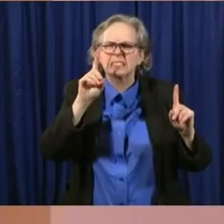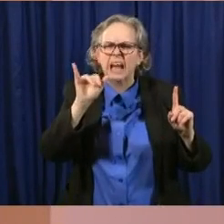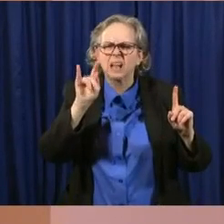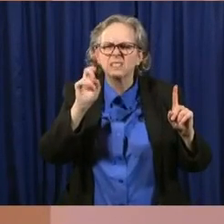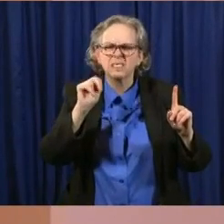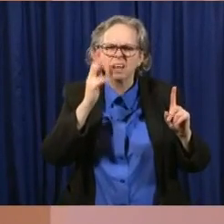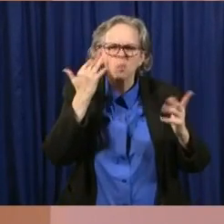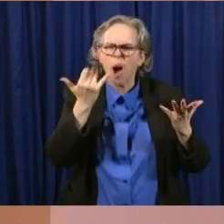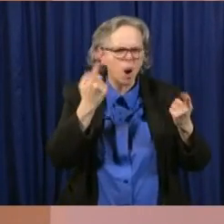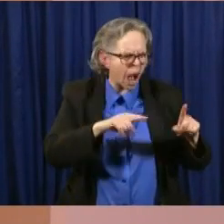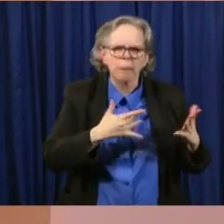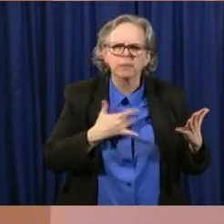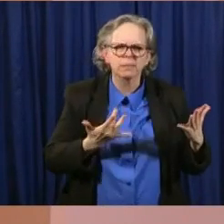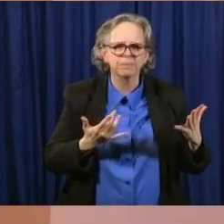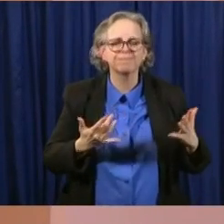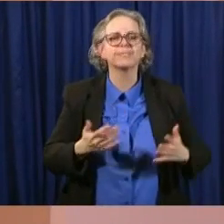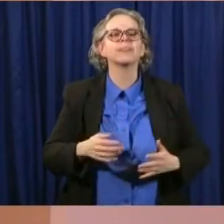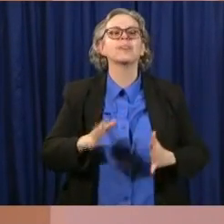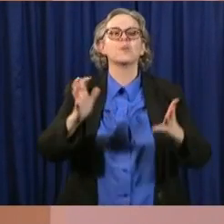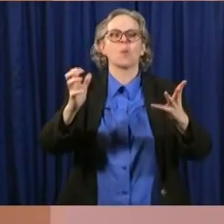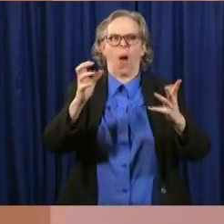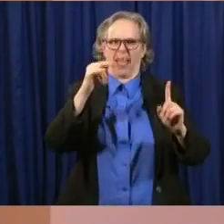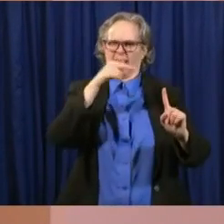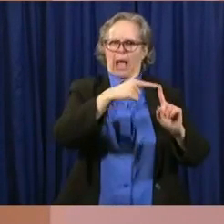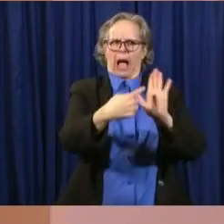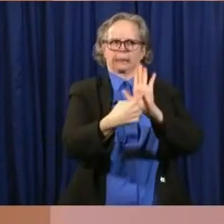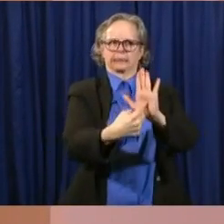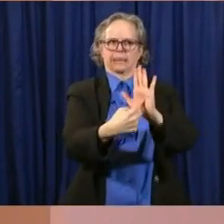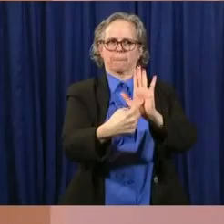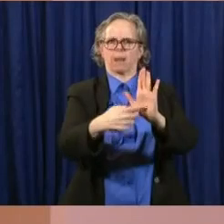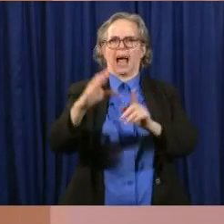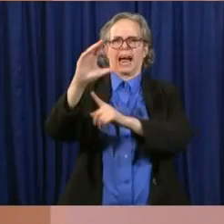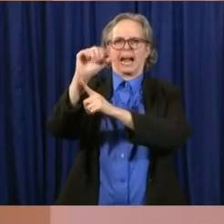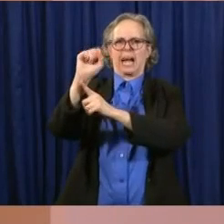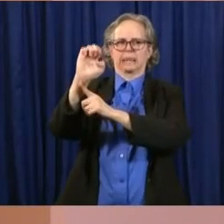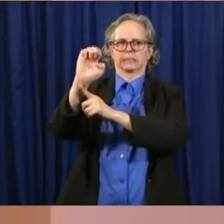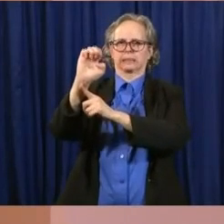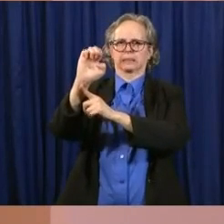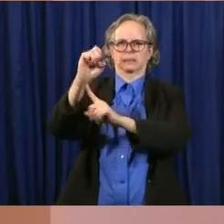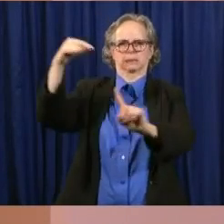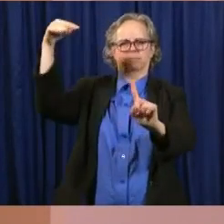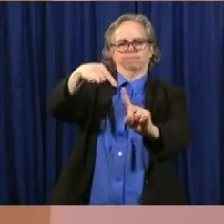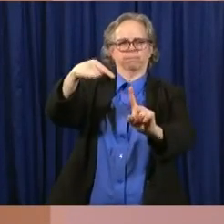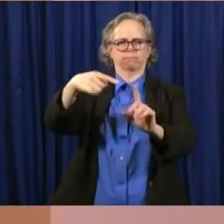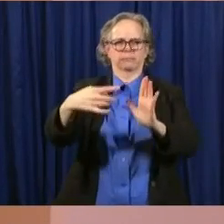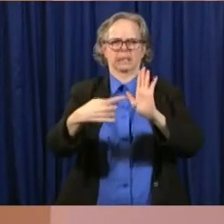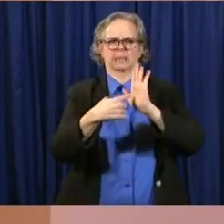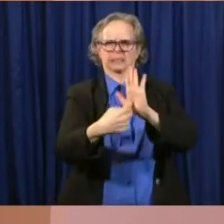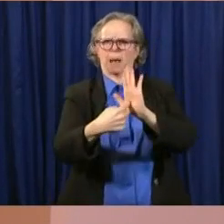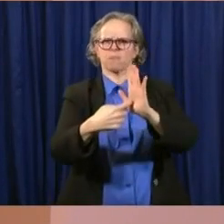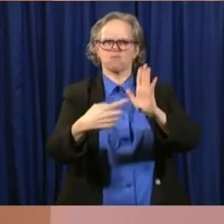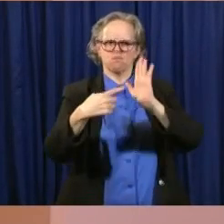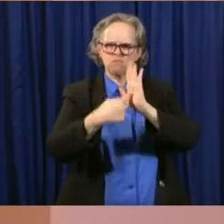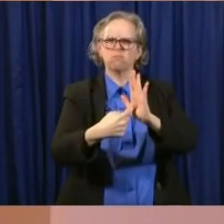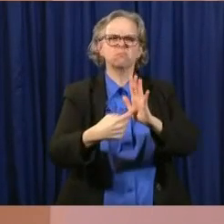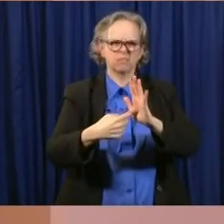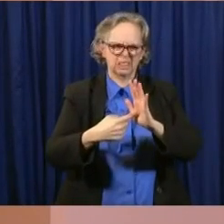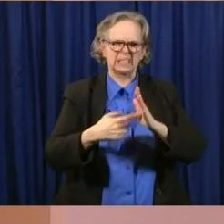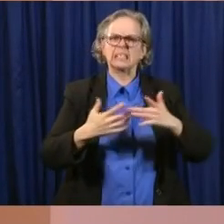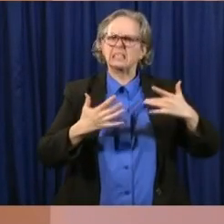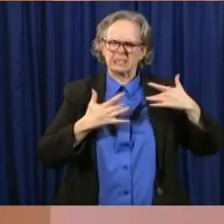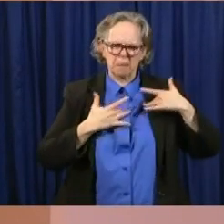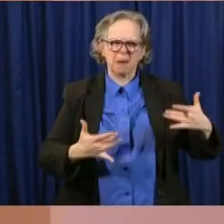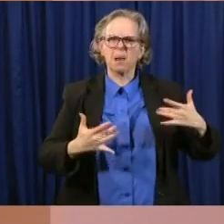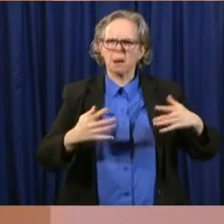I want to use this as a case study because this really kind of represents what the experience might be of a typical employer of